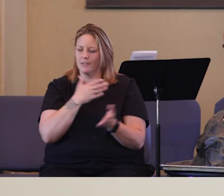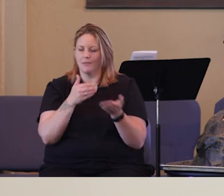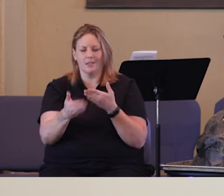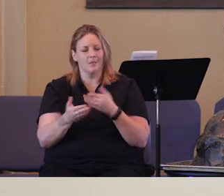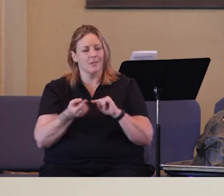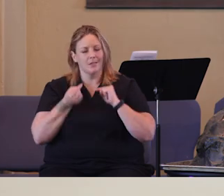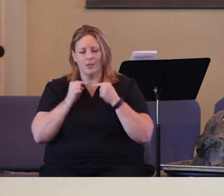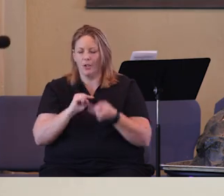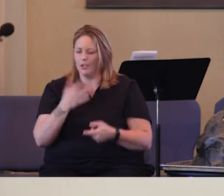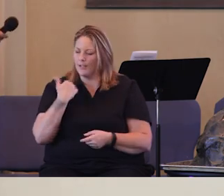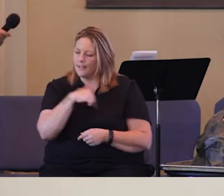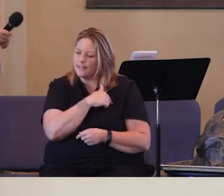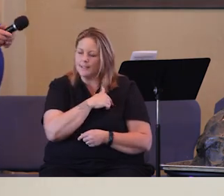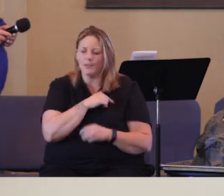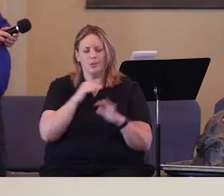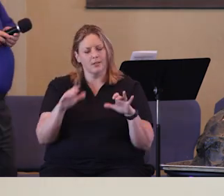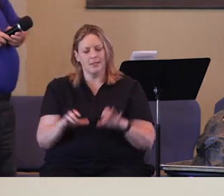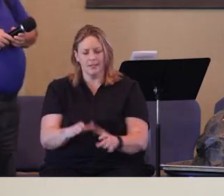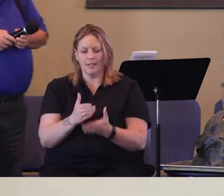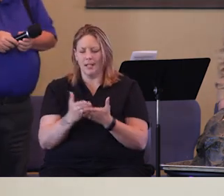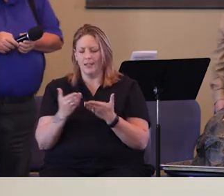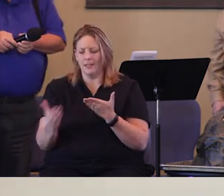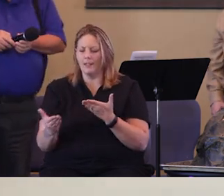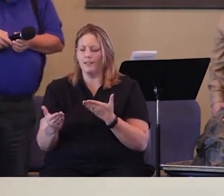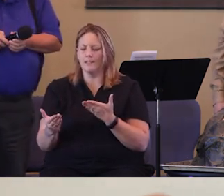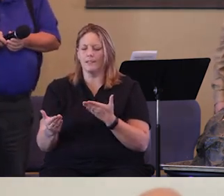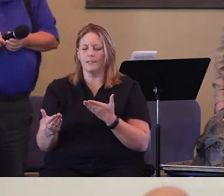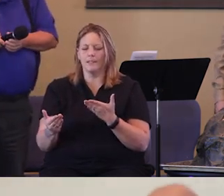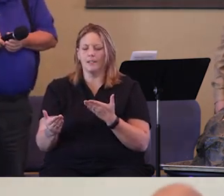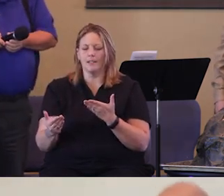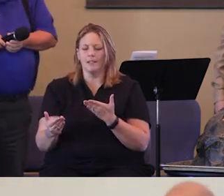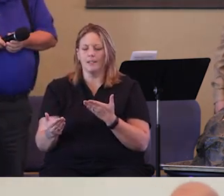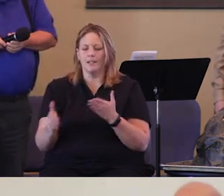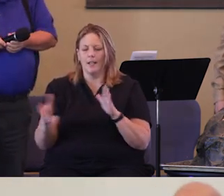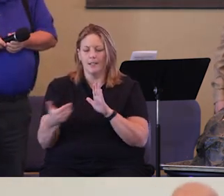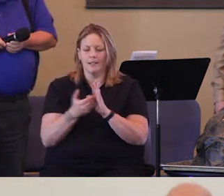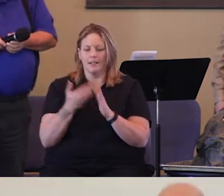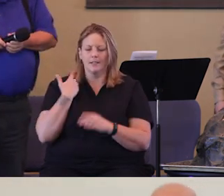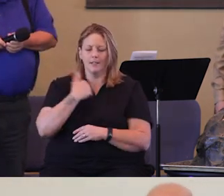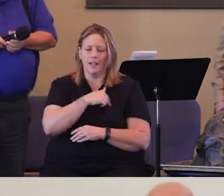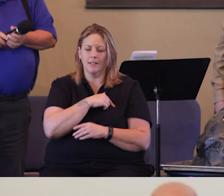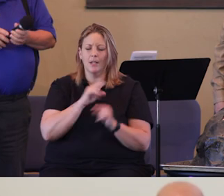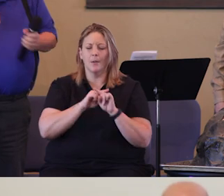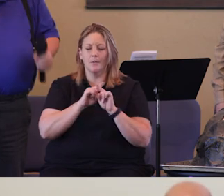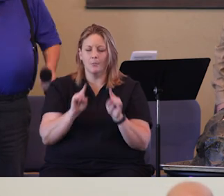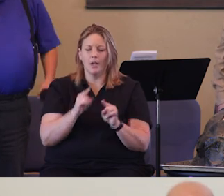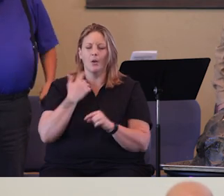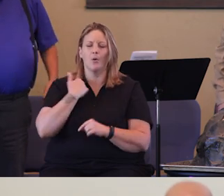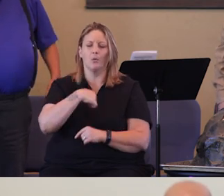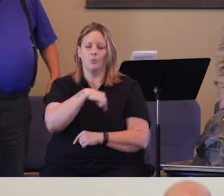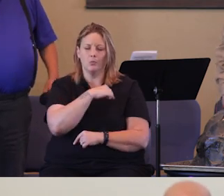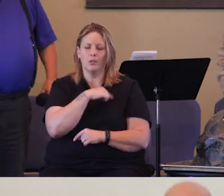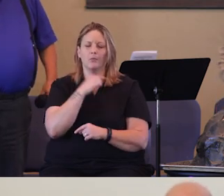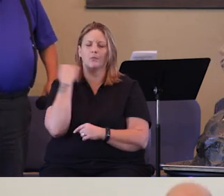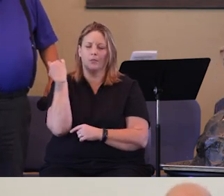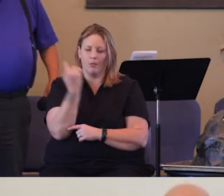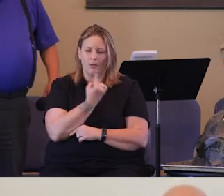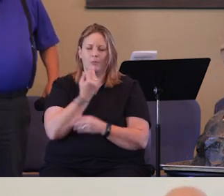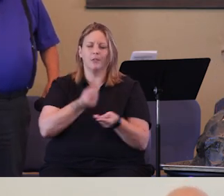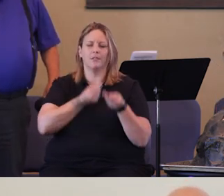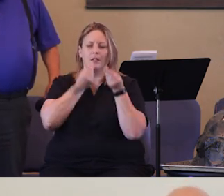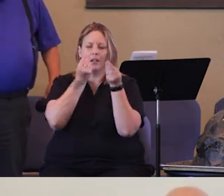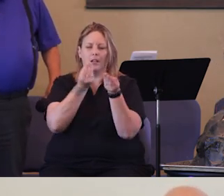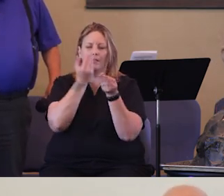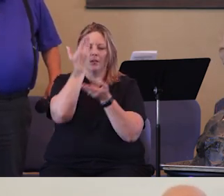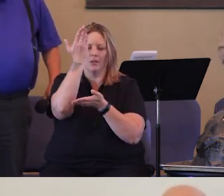Lord, even though they've done things to us, that we would always give you the praise and the honor